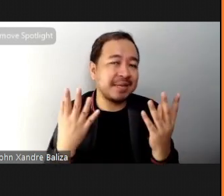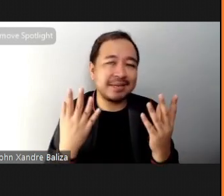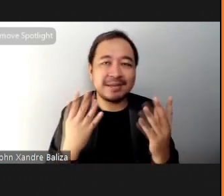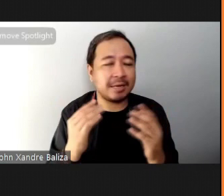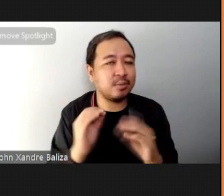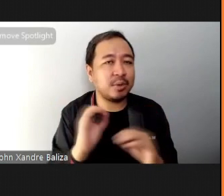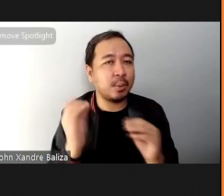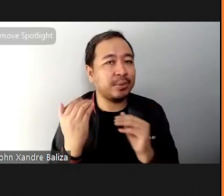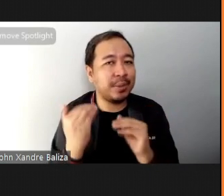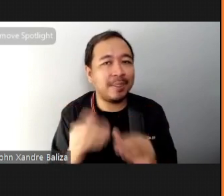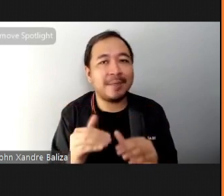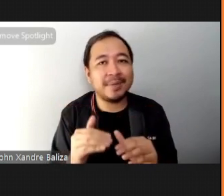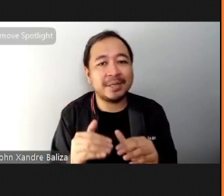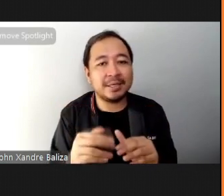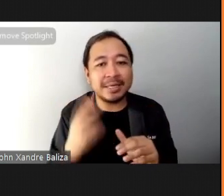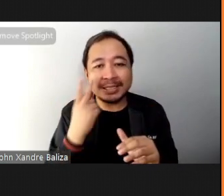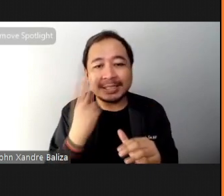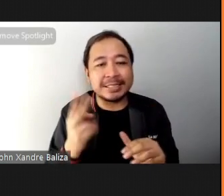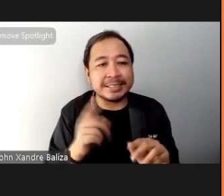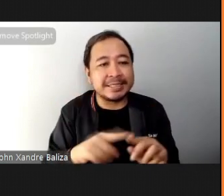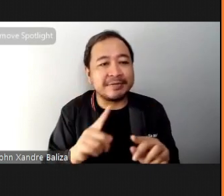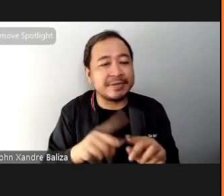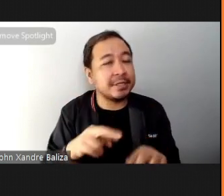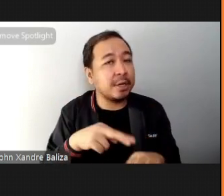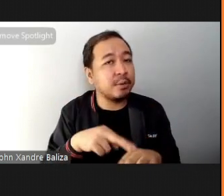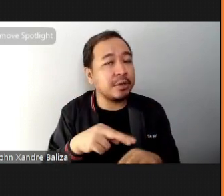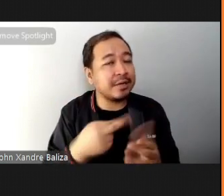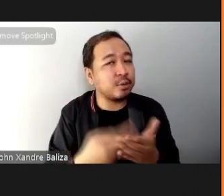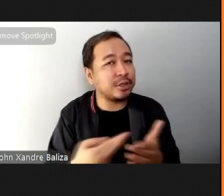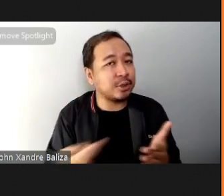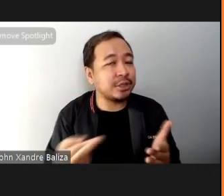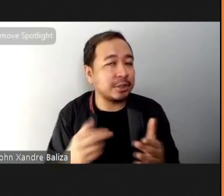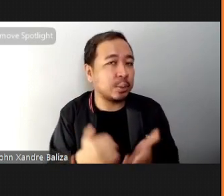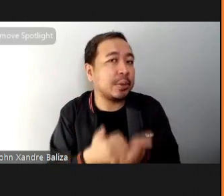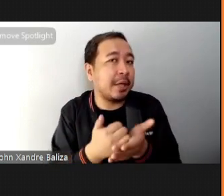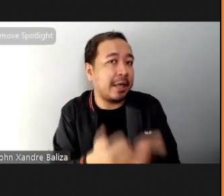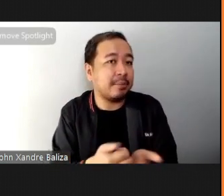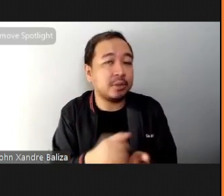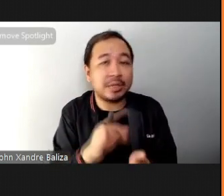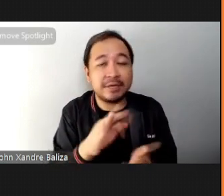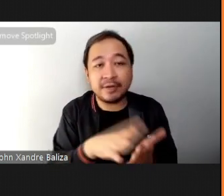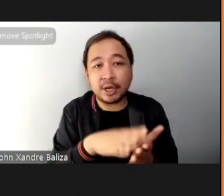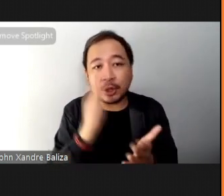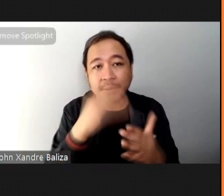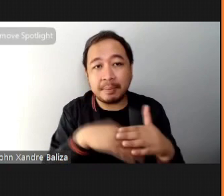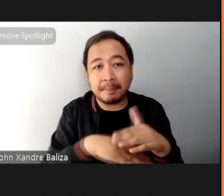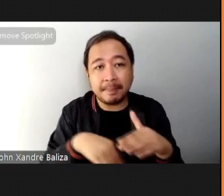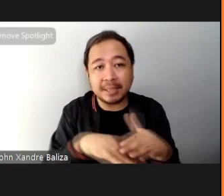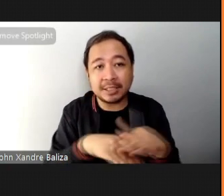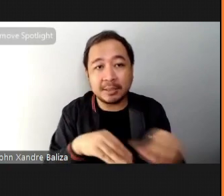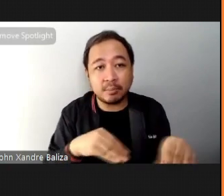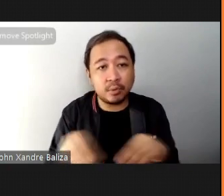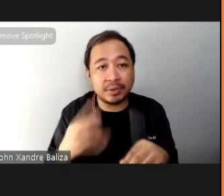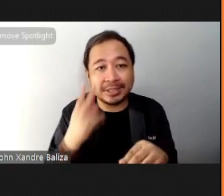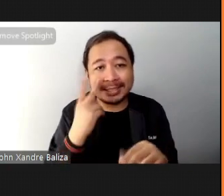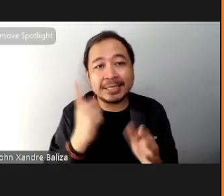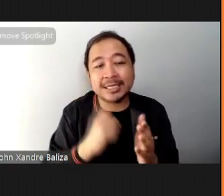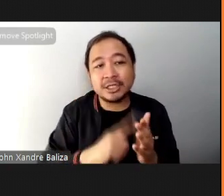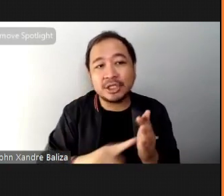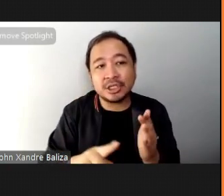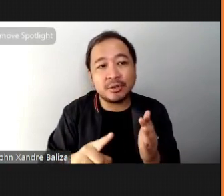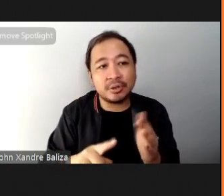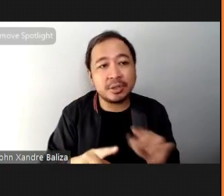resources out there that can help you depending on your level so if you're learning the basic moves I recommend checking out the web method